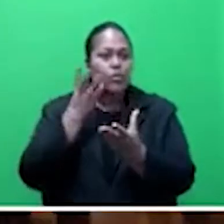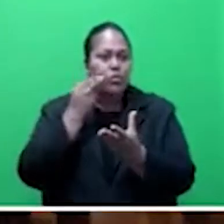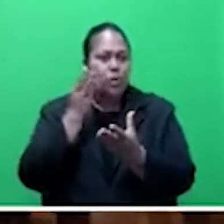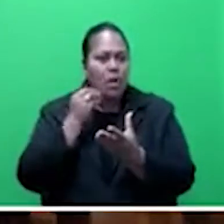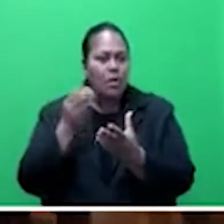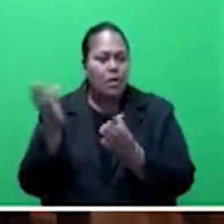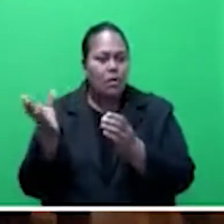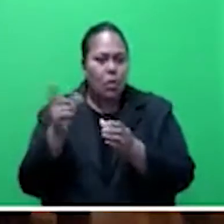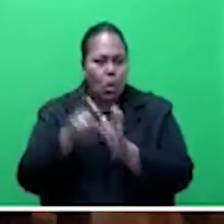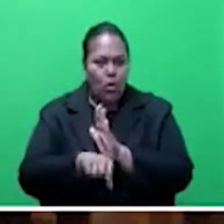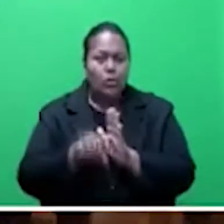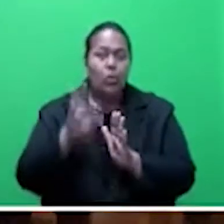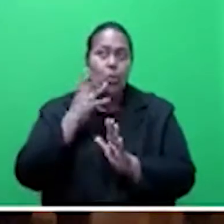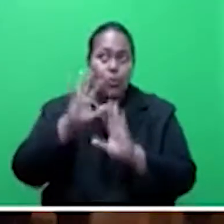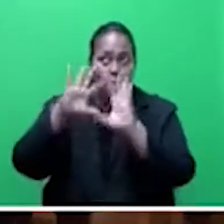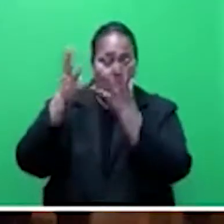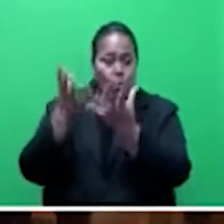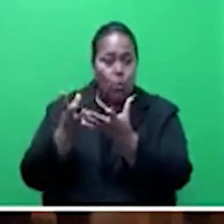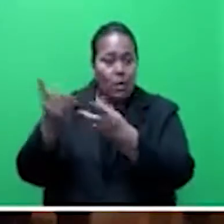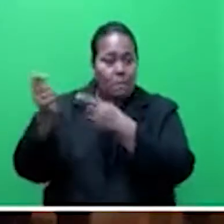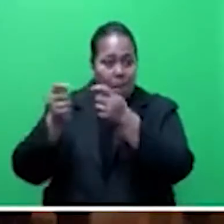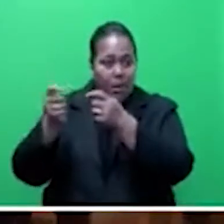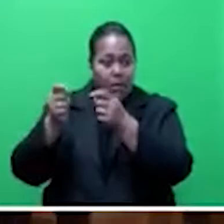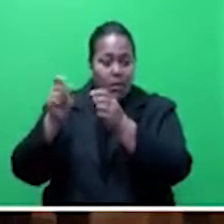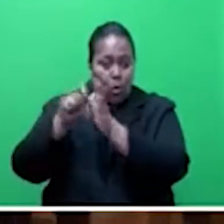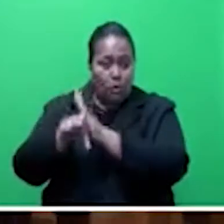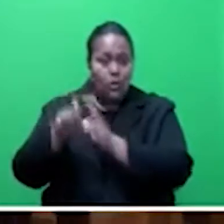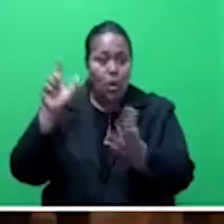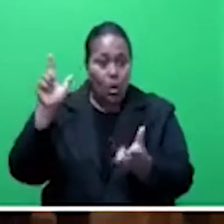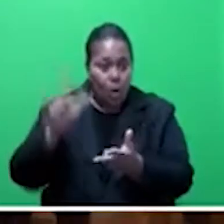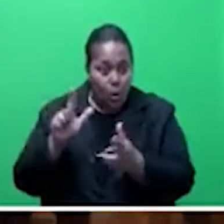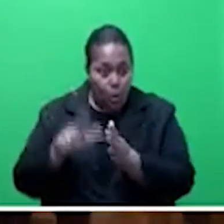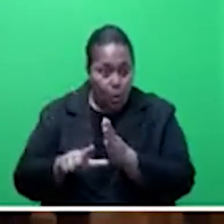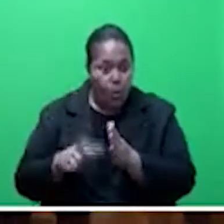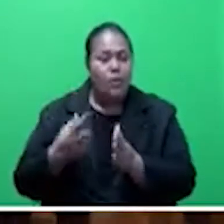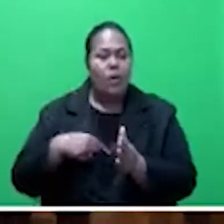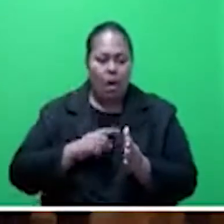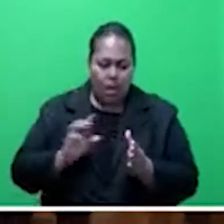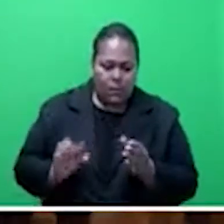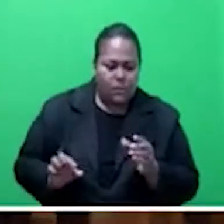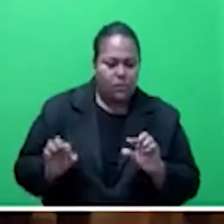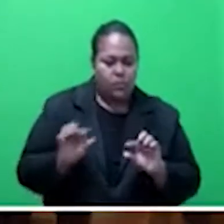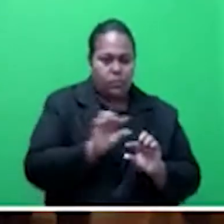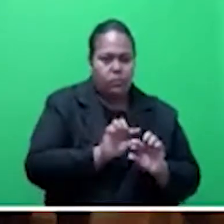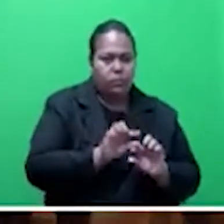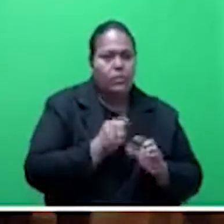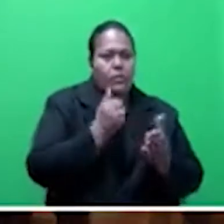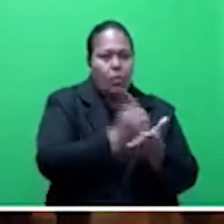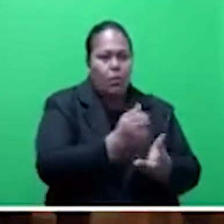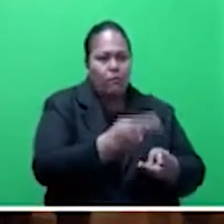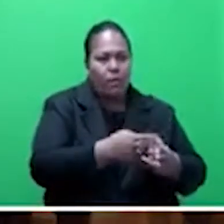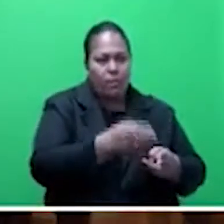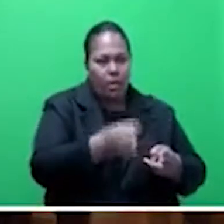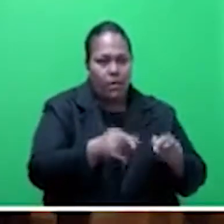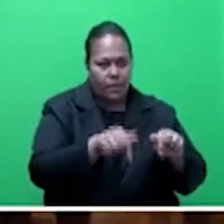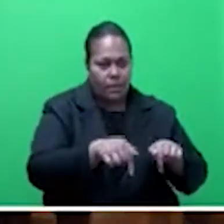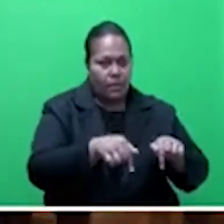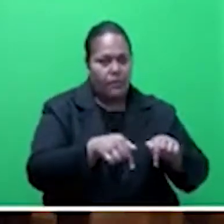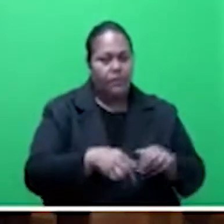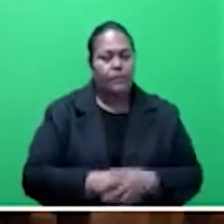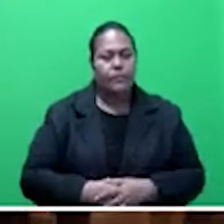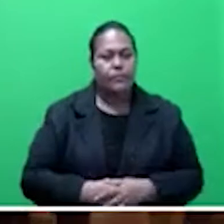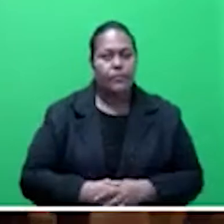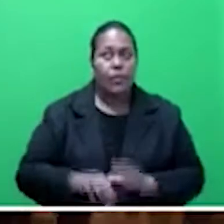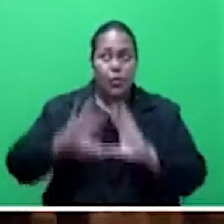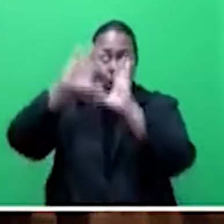the world market price goes lower, we step in to cover the difference to grant our growth certainty. And when the world price rises,